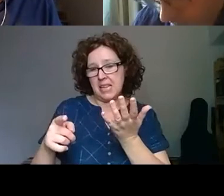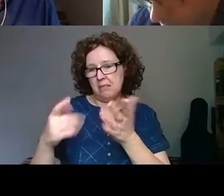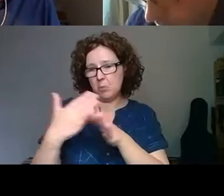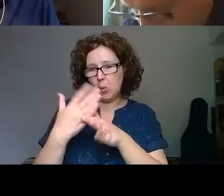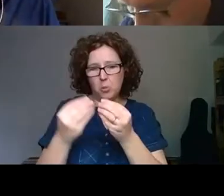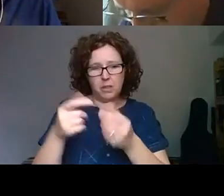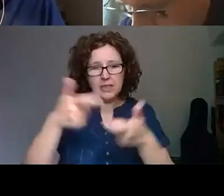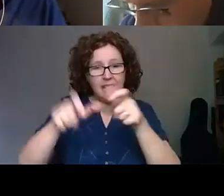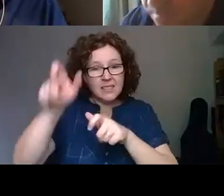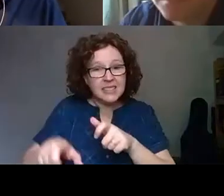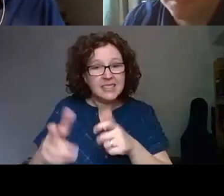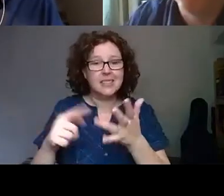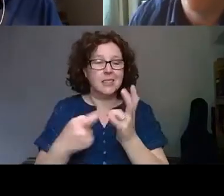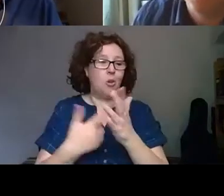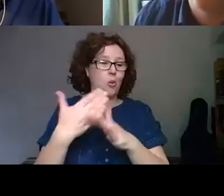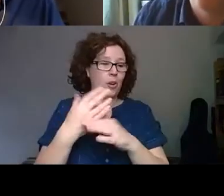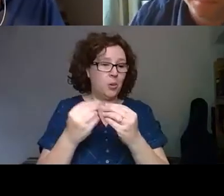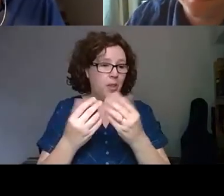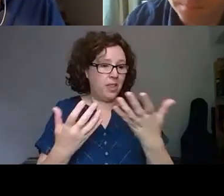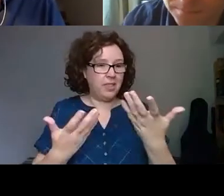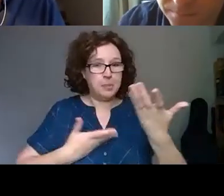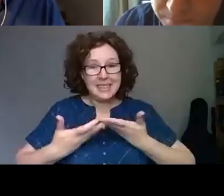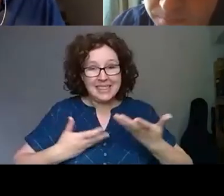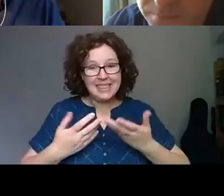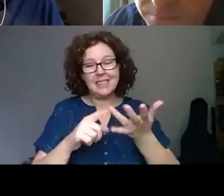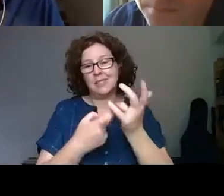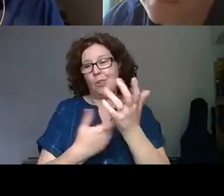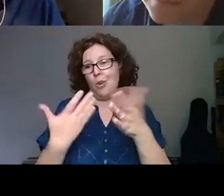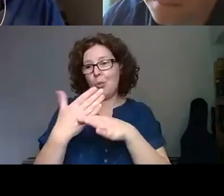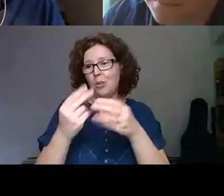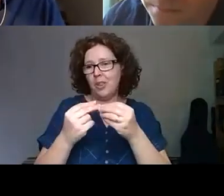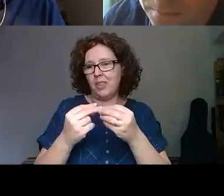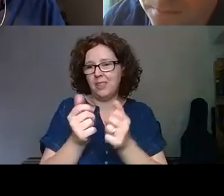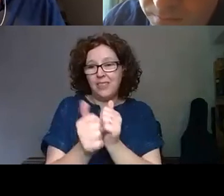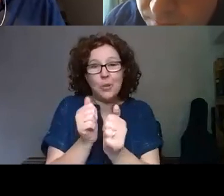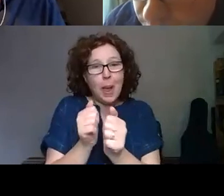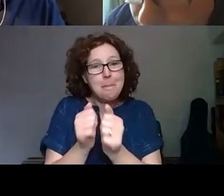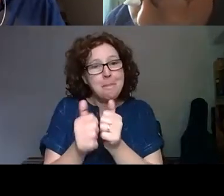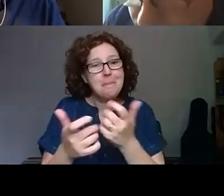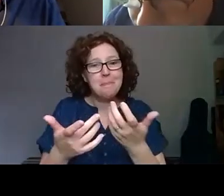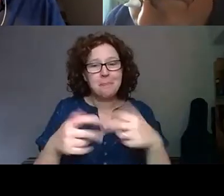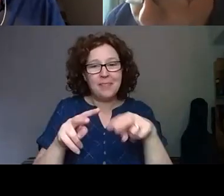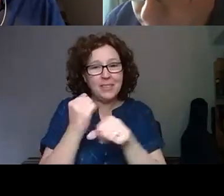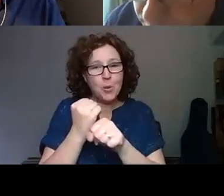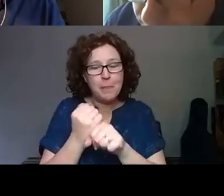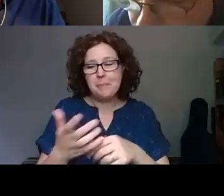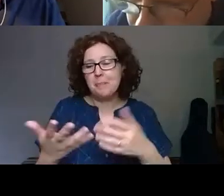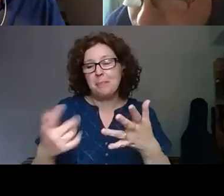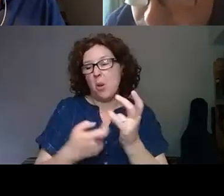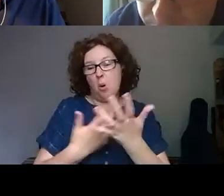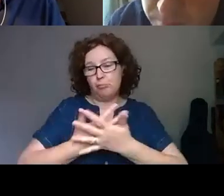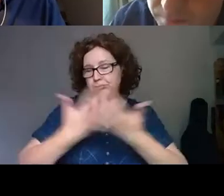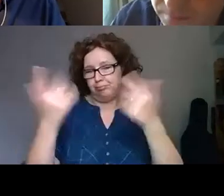scientists or with business, but also with video games, for example, or any